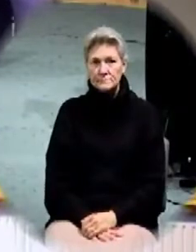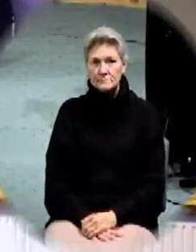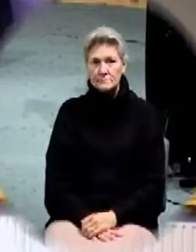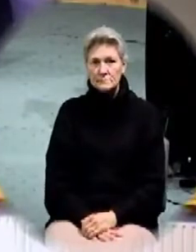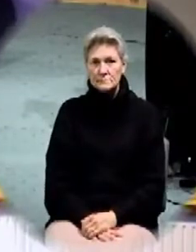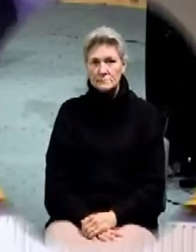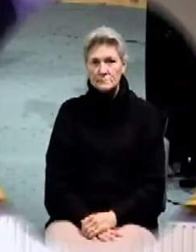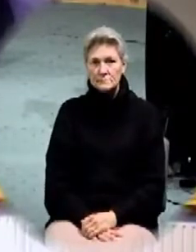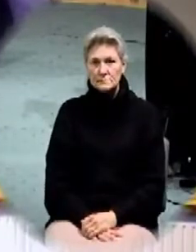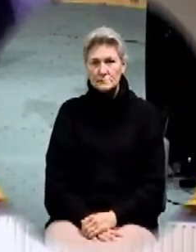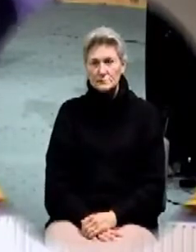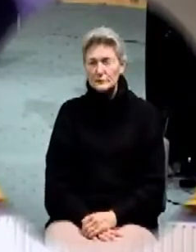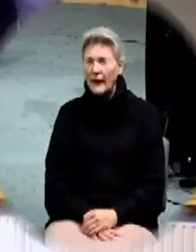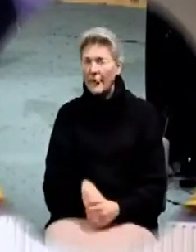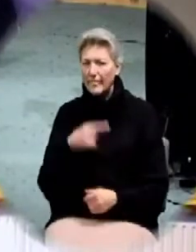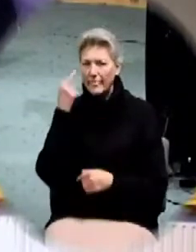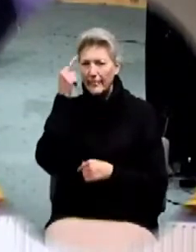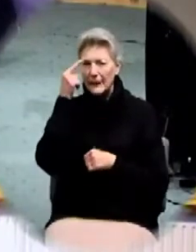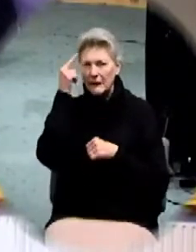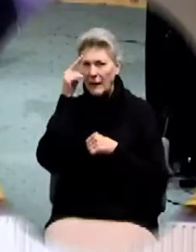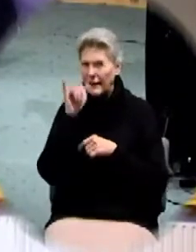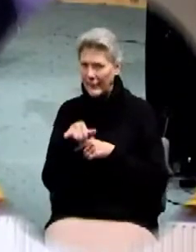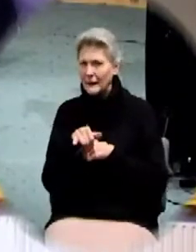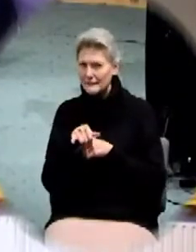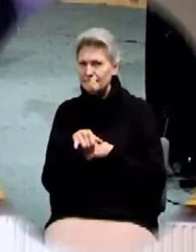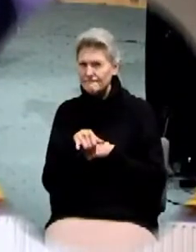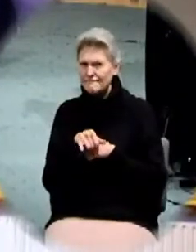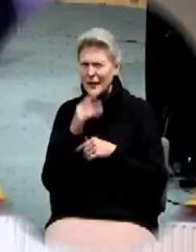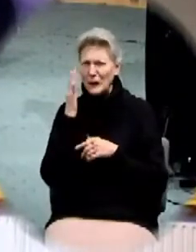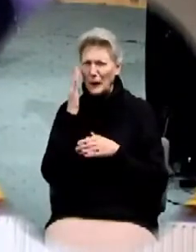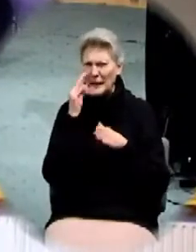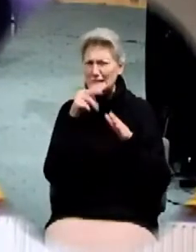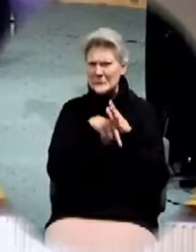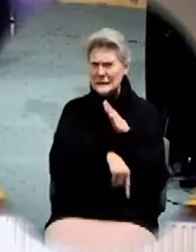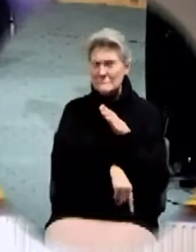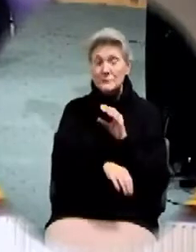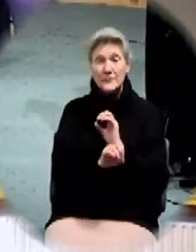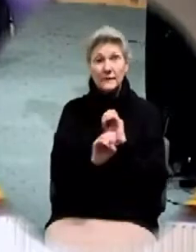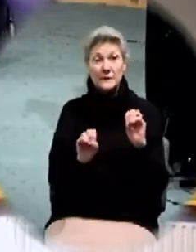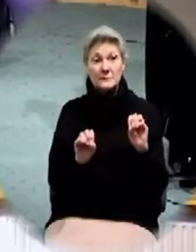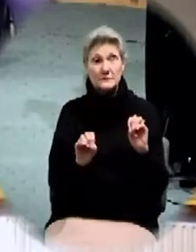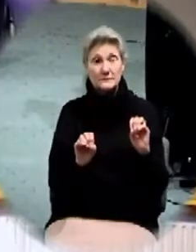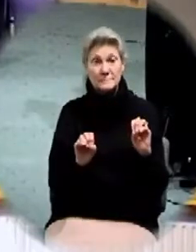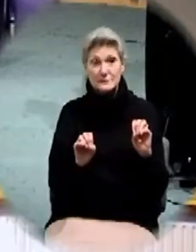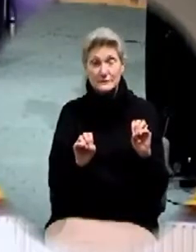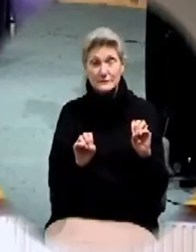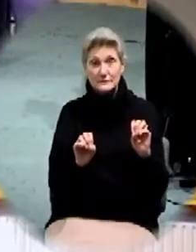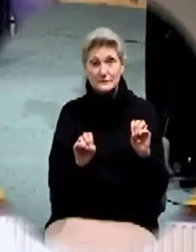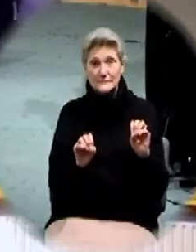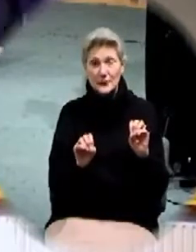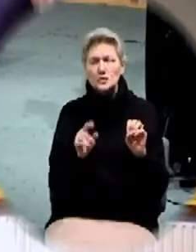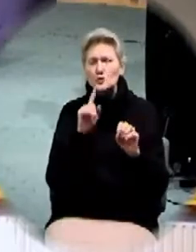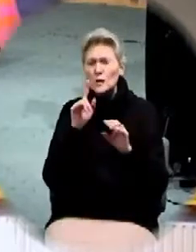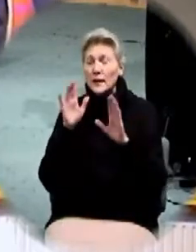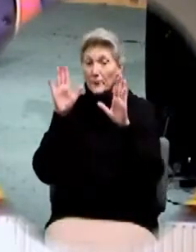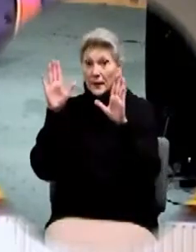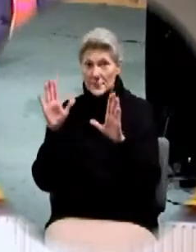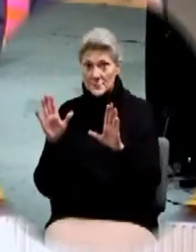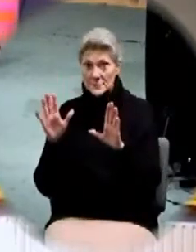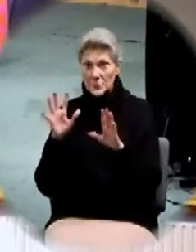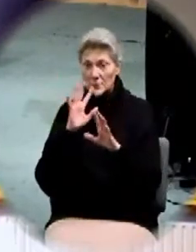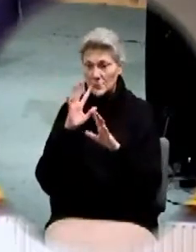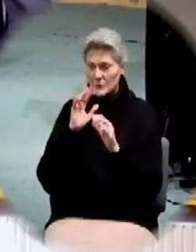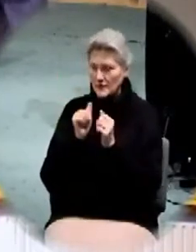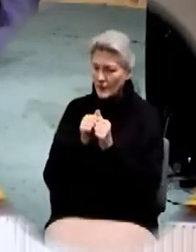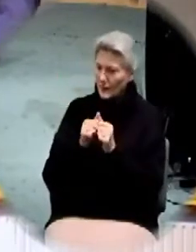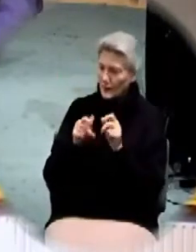I'll let that sink in a bit. I know it's profound. Nothing. I find it really amazing when I talk